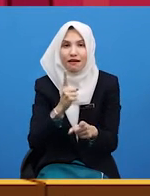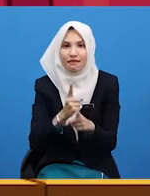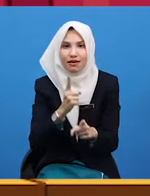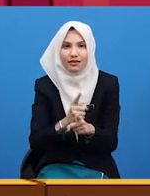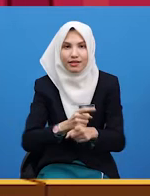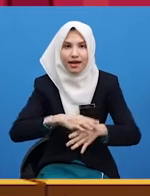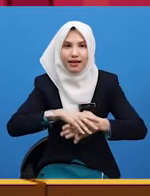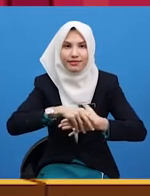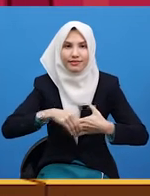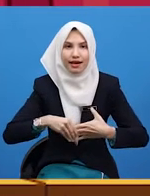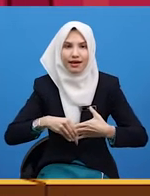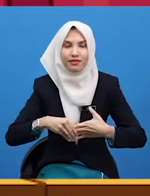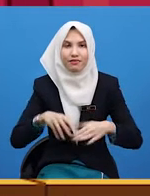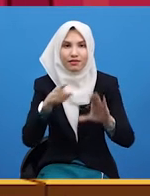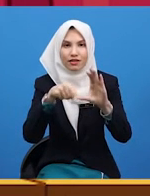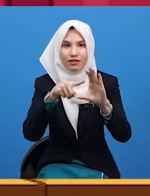what will we say?